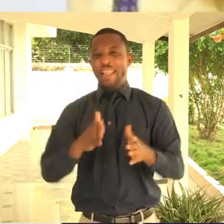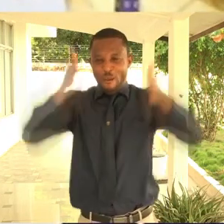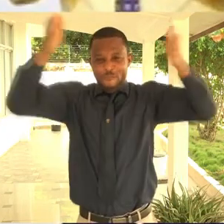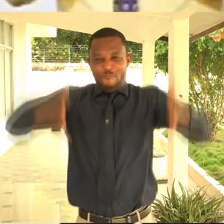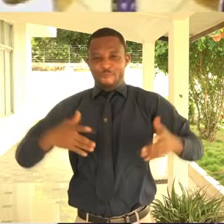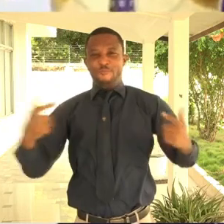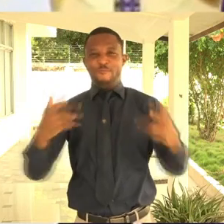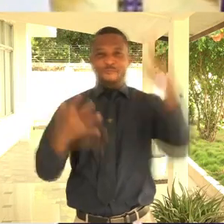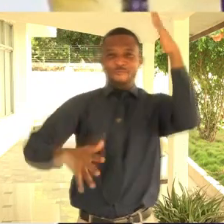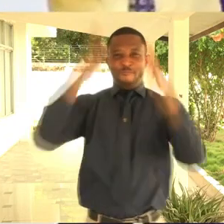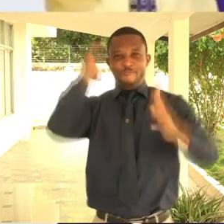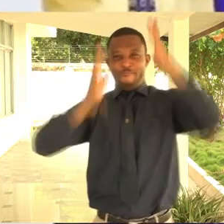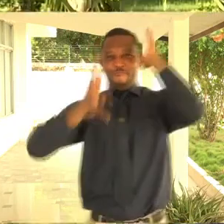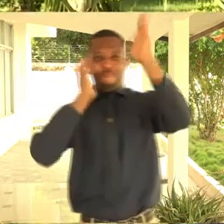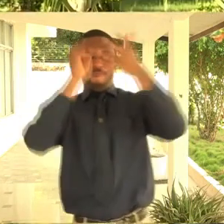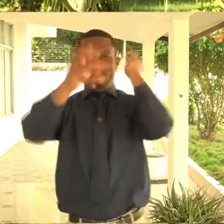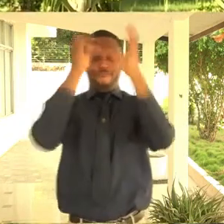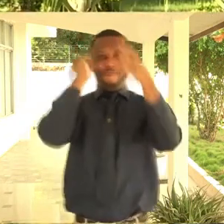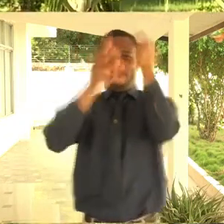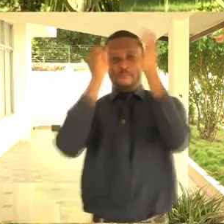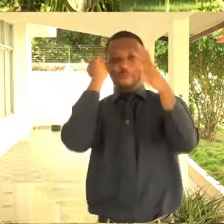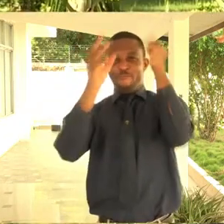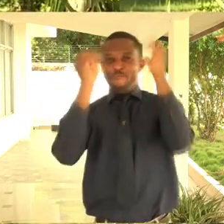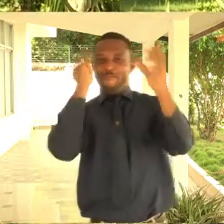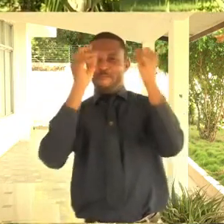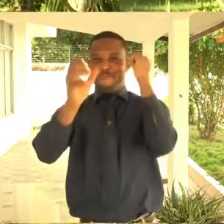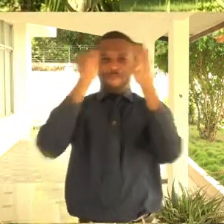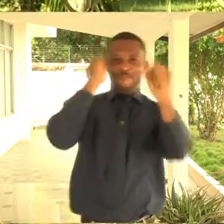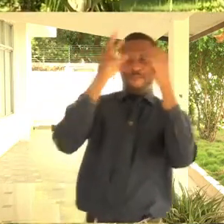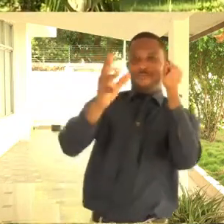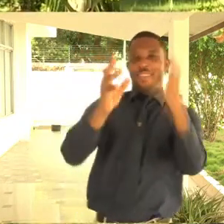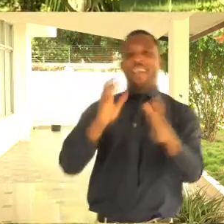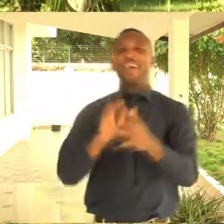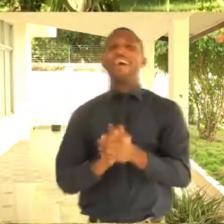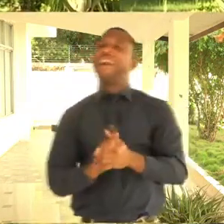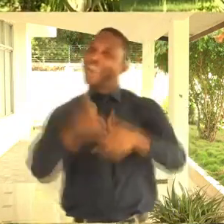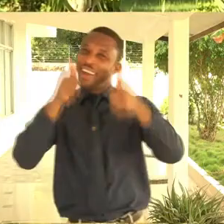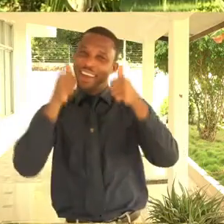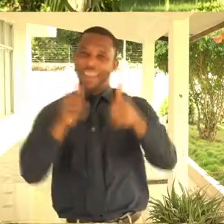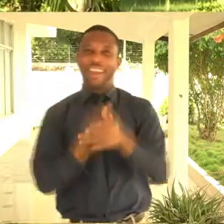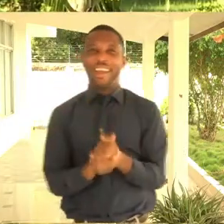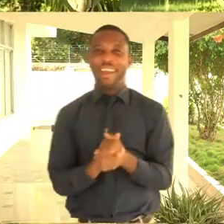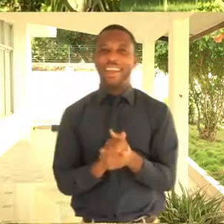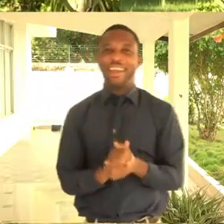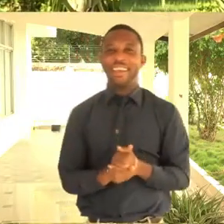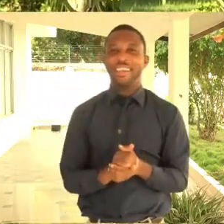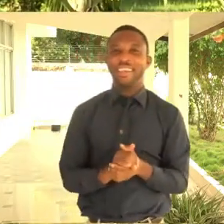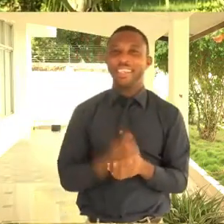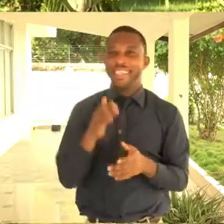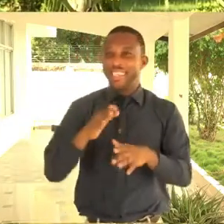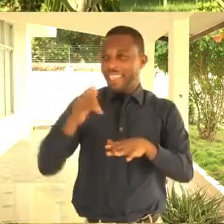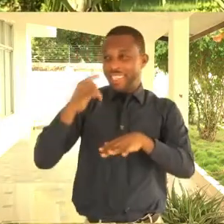achieved a target. Okay. Because everything was just at the right time.